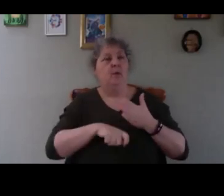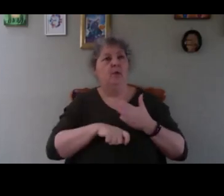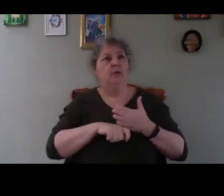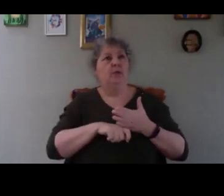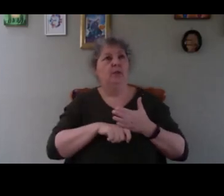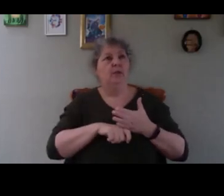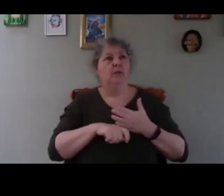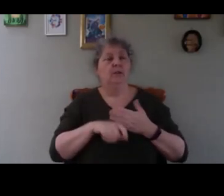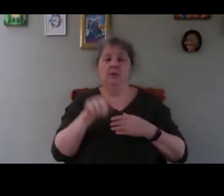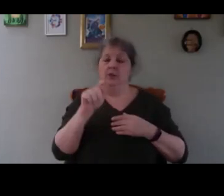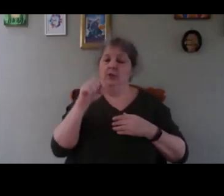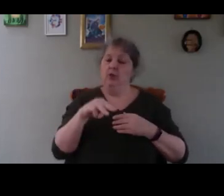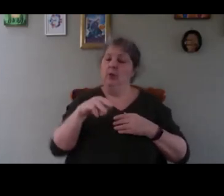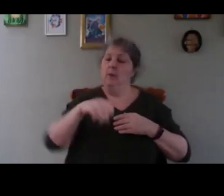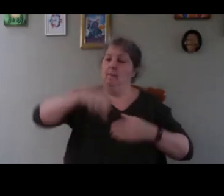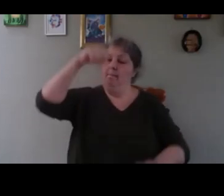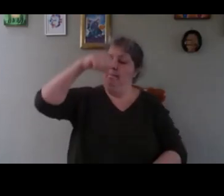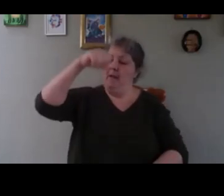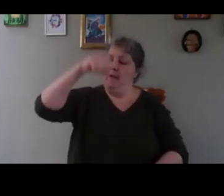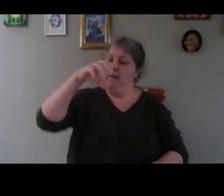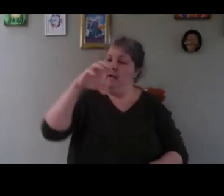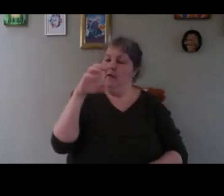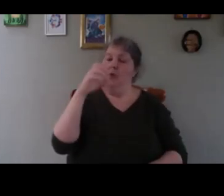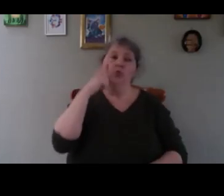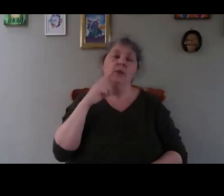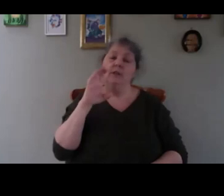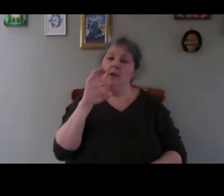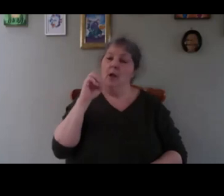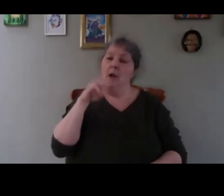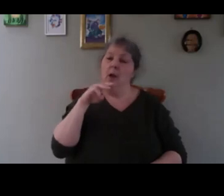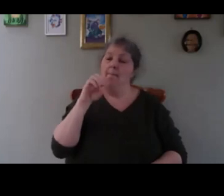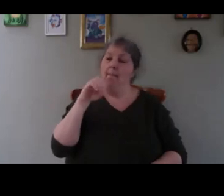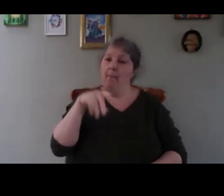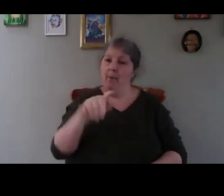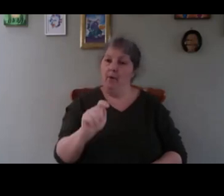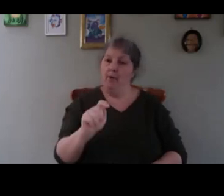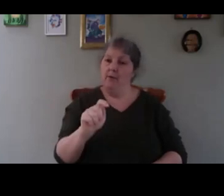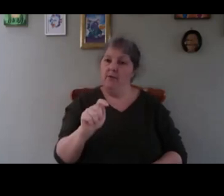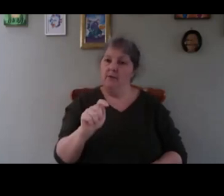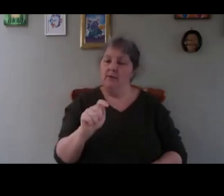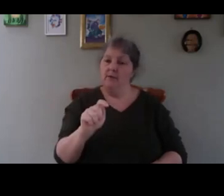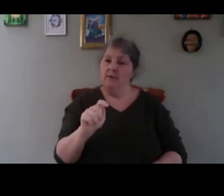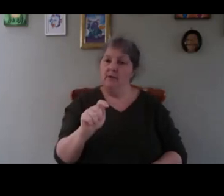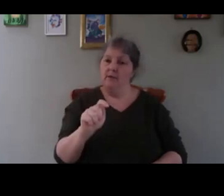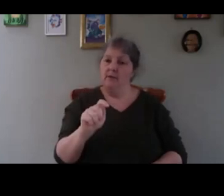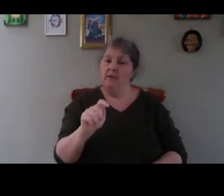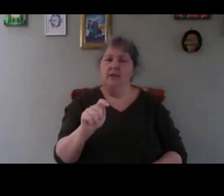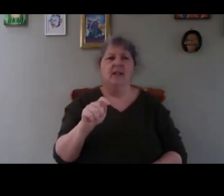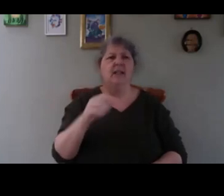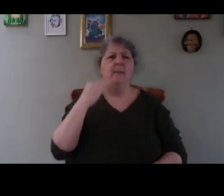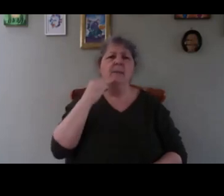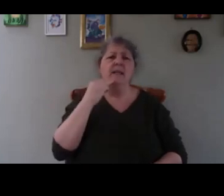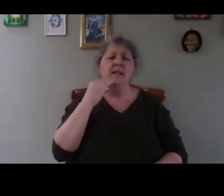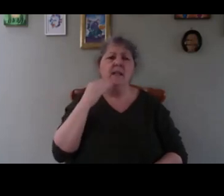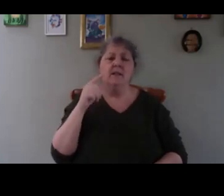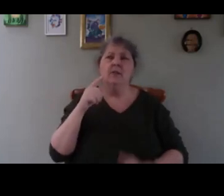ton bag of compost green compost from Enrich so they are based in Conti meat I think and